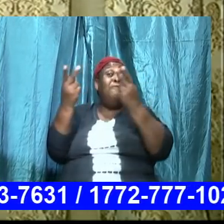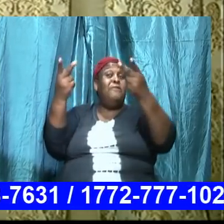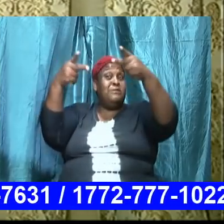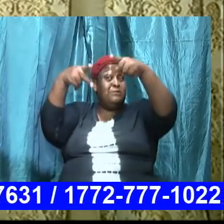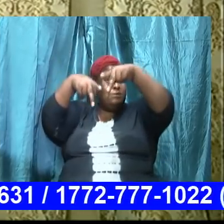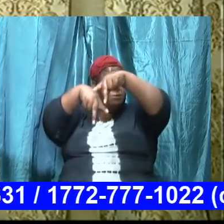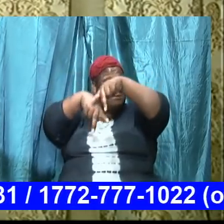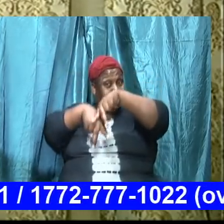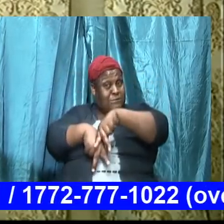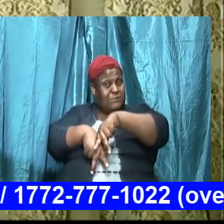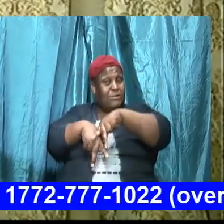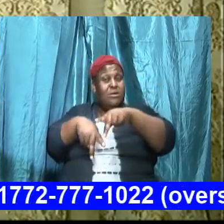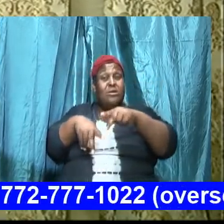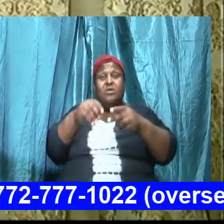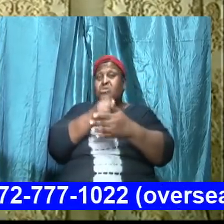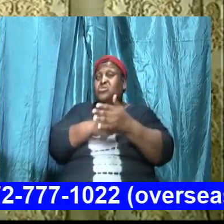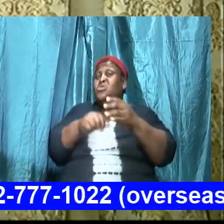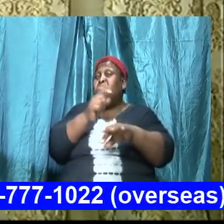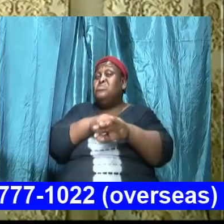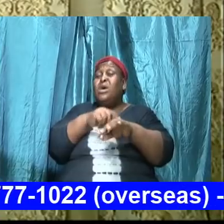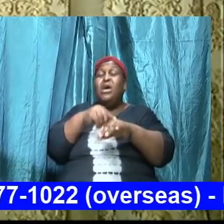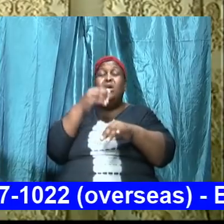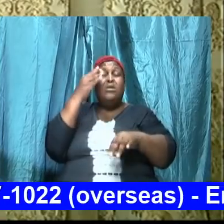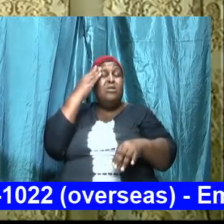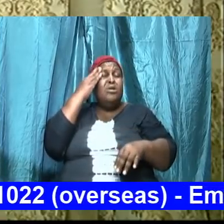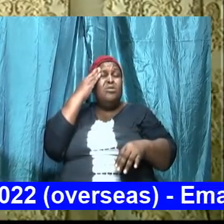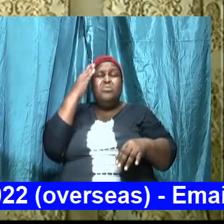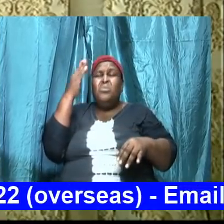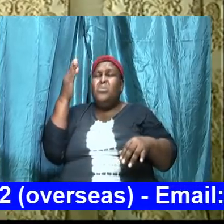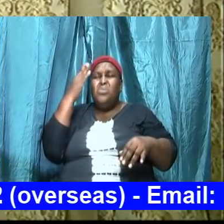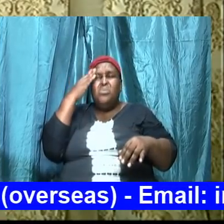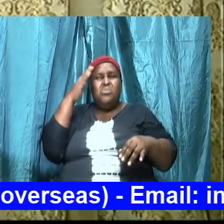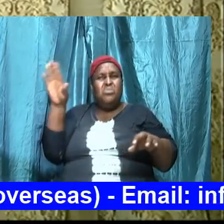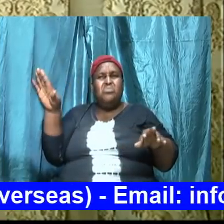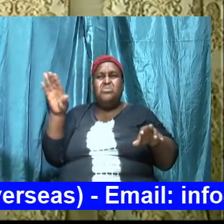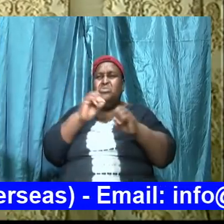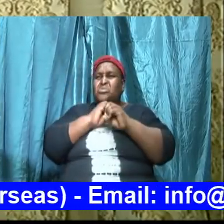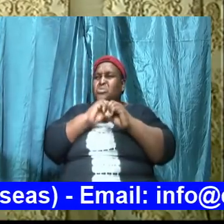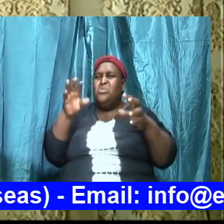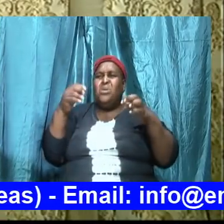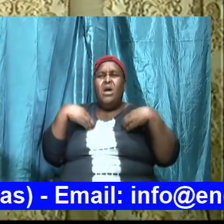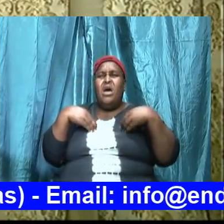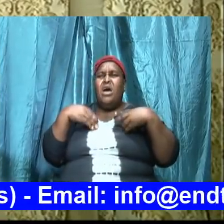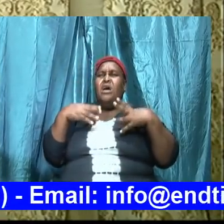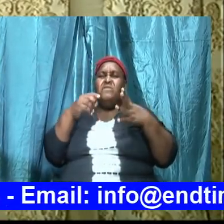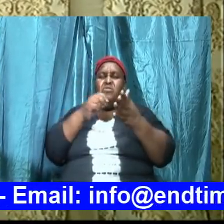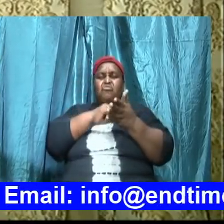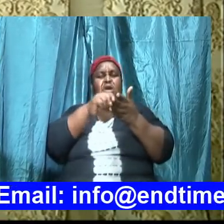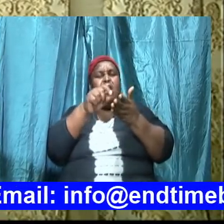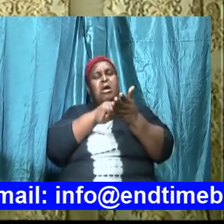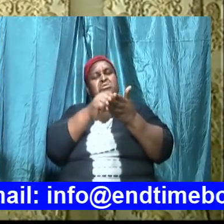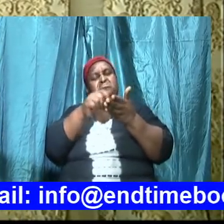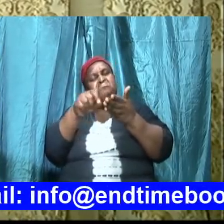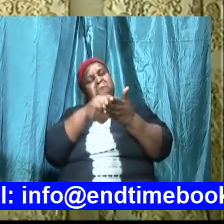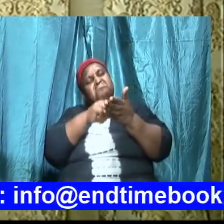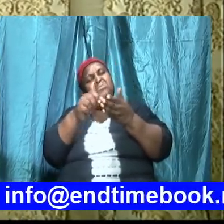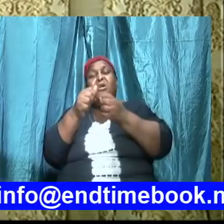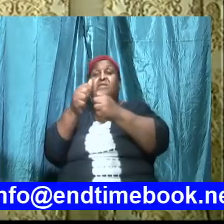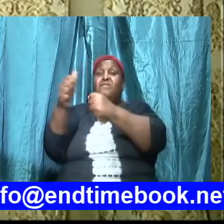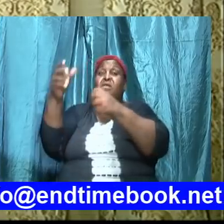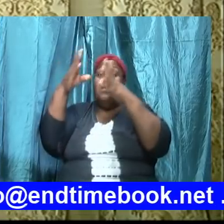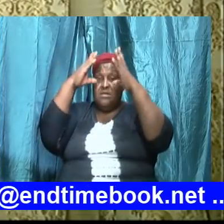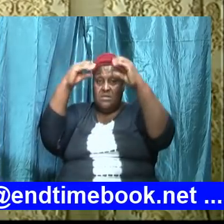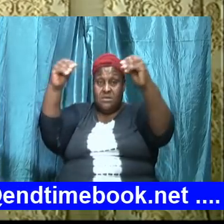physics class sometimes you don't even have to take notes because you love the subject so much and you follow that teacher from start to finish